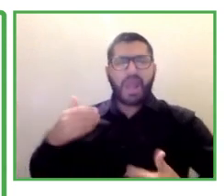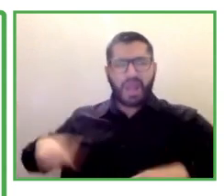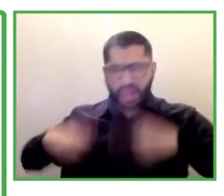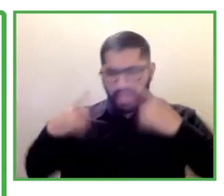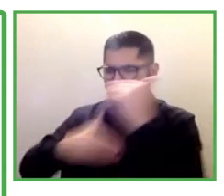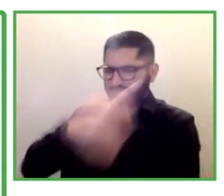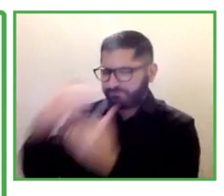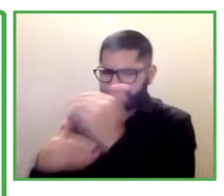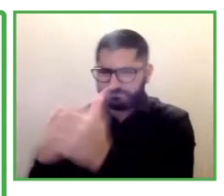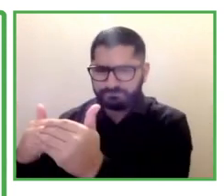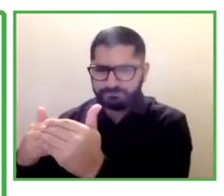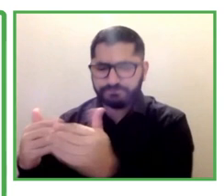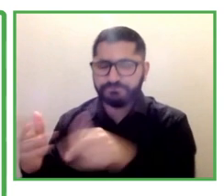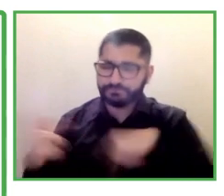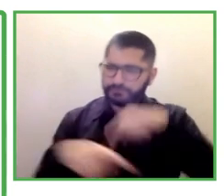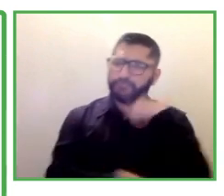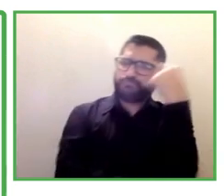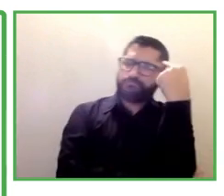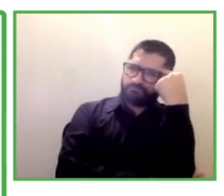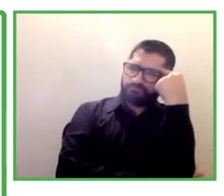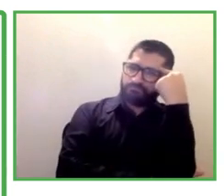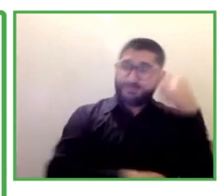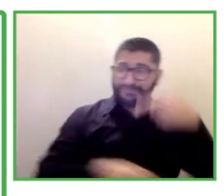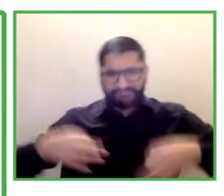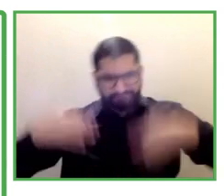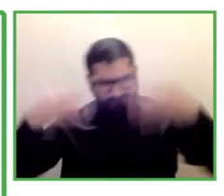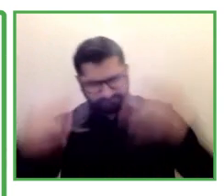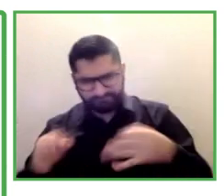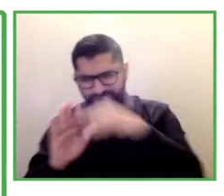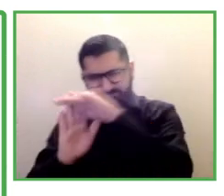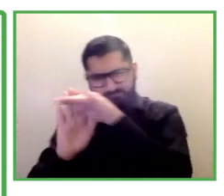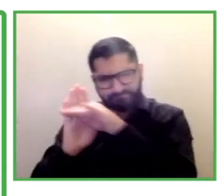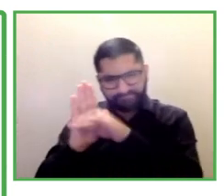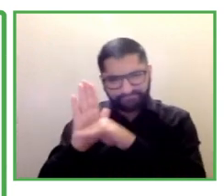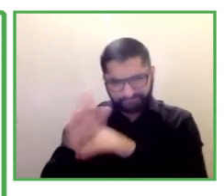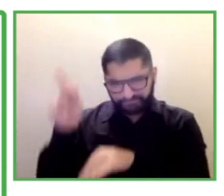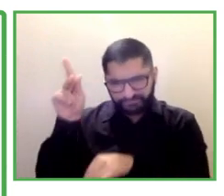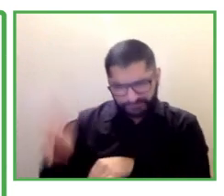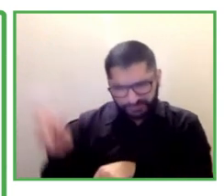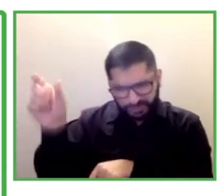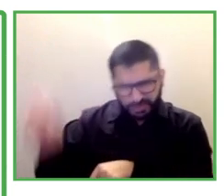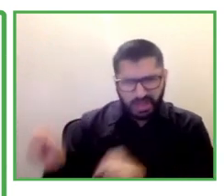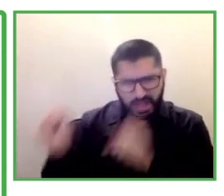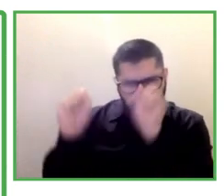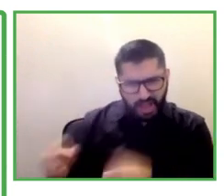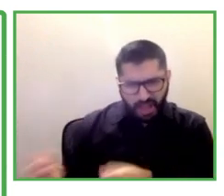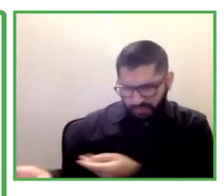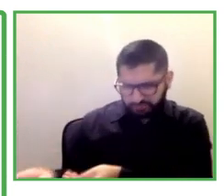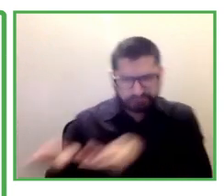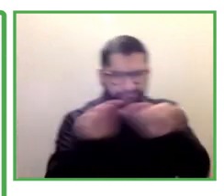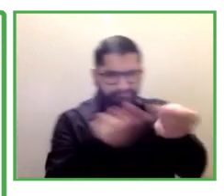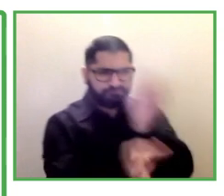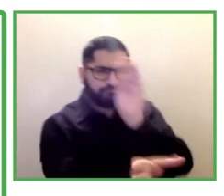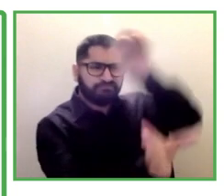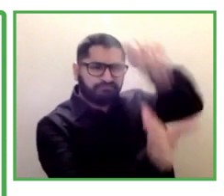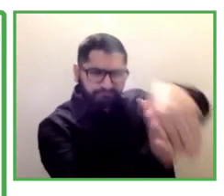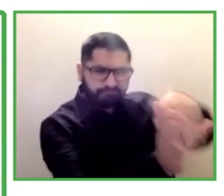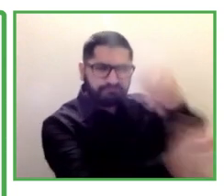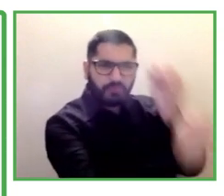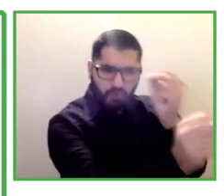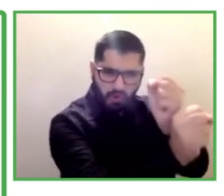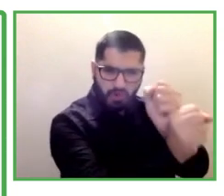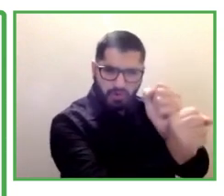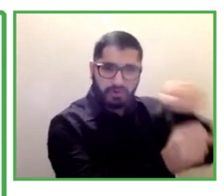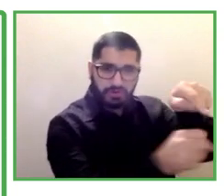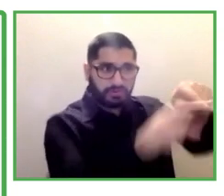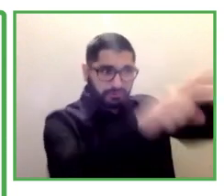Reliability and abilities obviously I've talked about but that permits us to really get to know their employability for the right job.